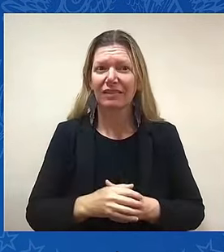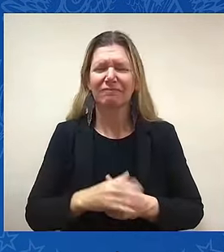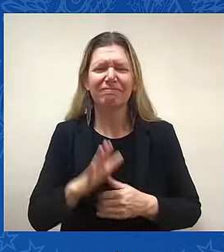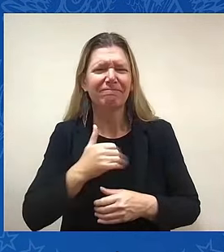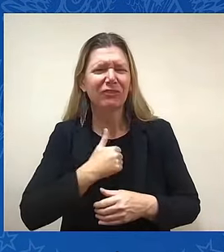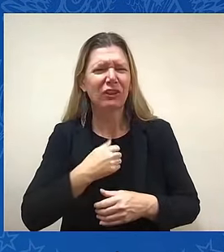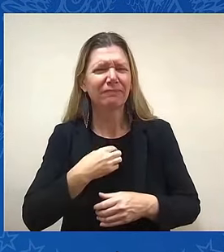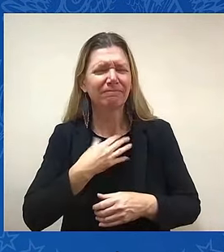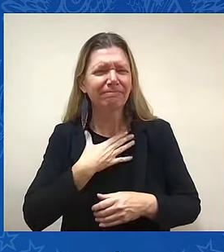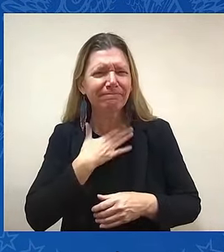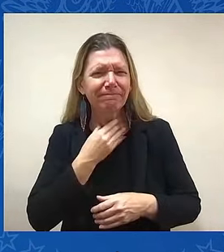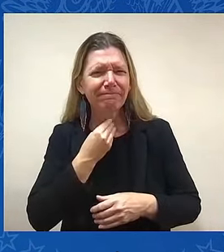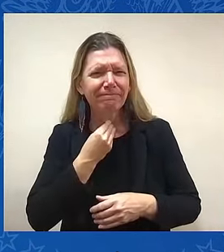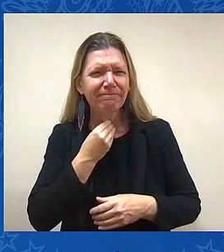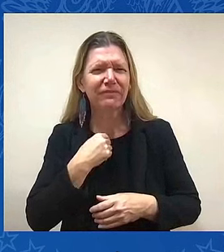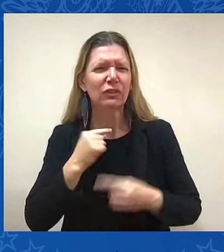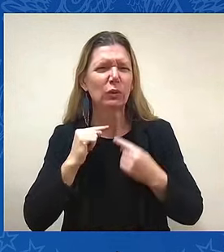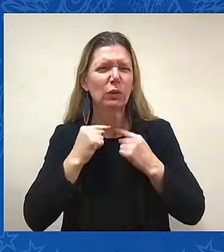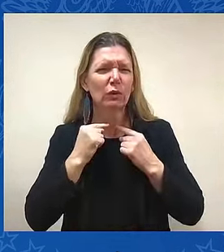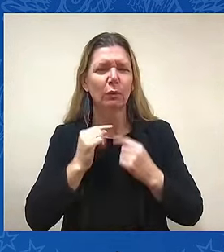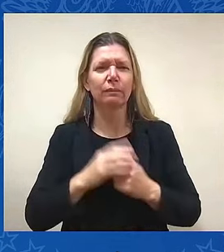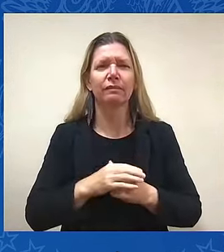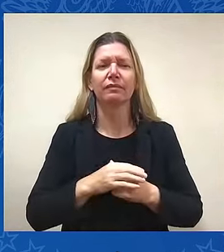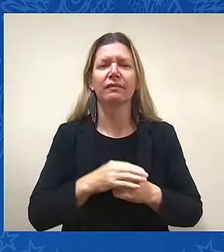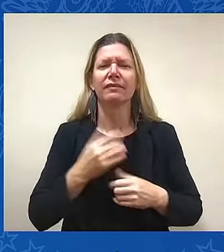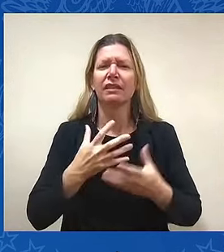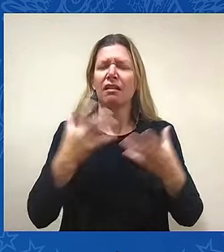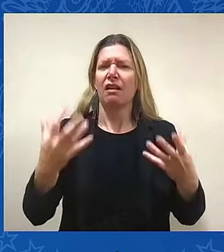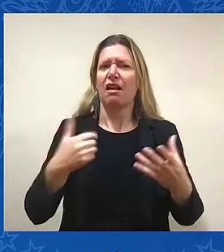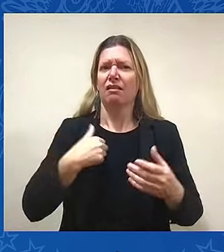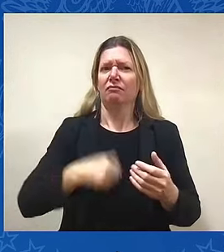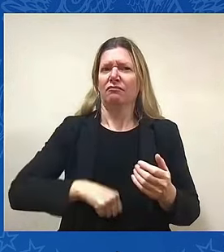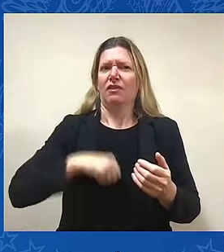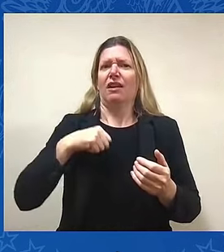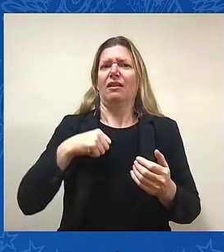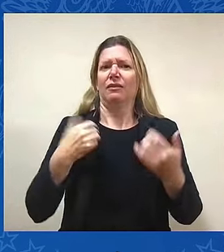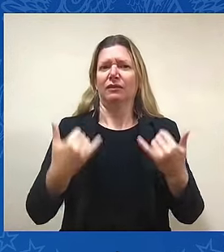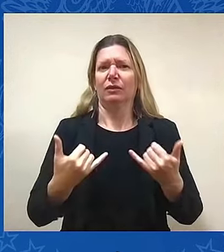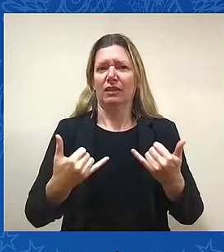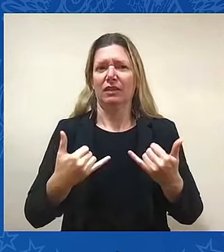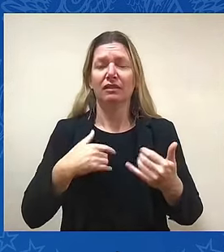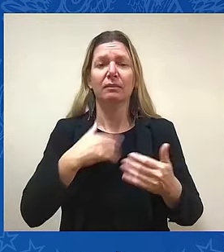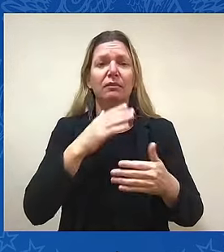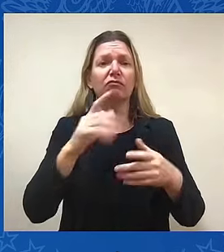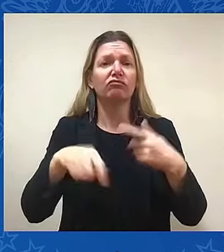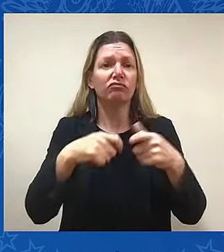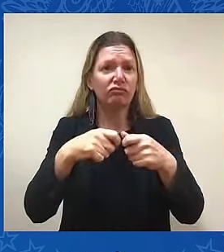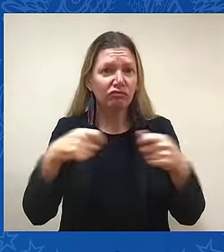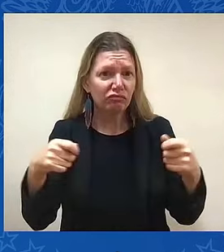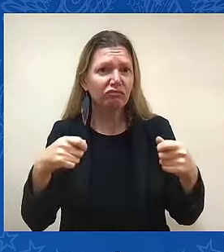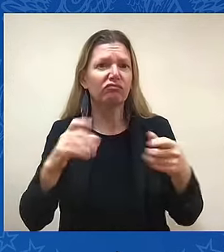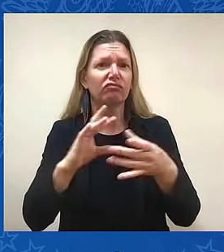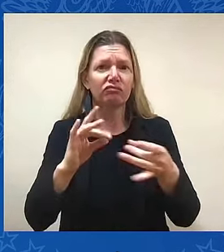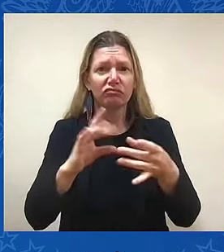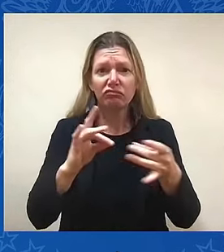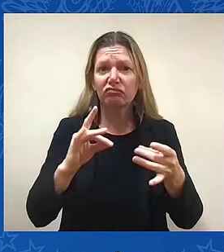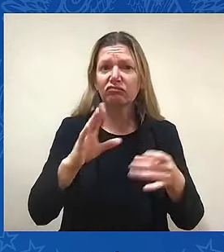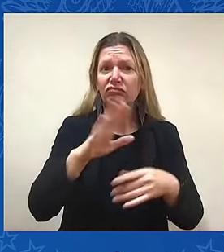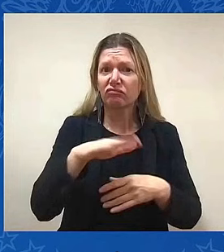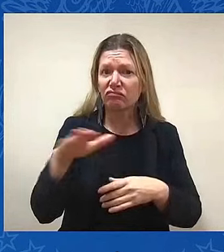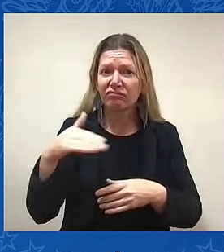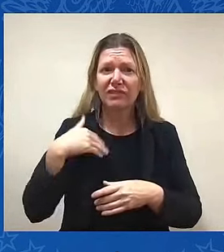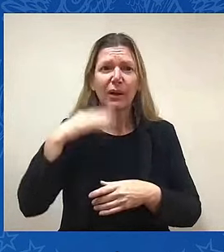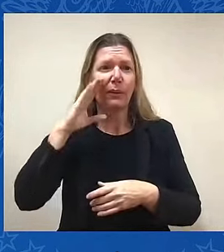look, I know I'm accused of being a congenital optimist. But the truth of the matter is,